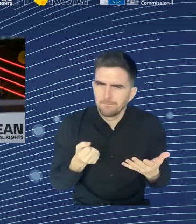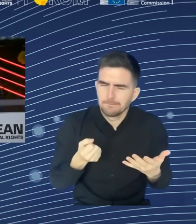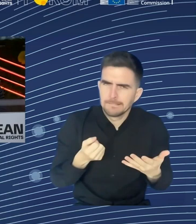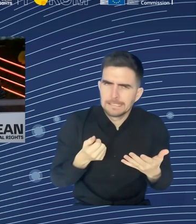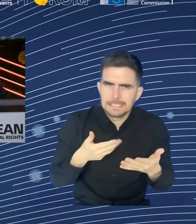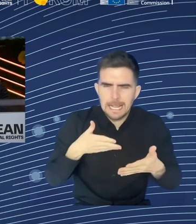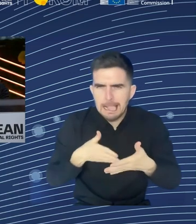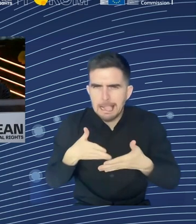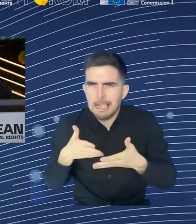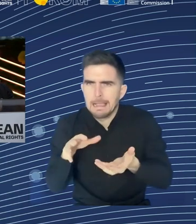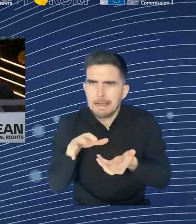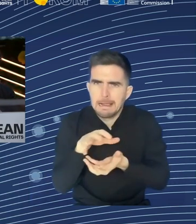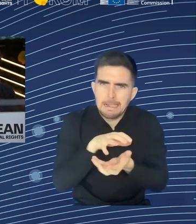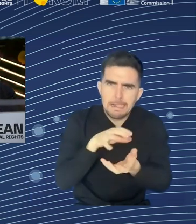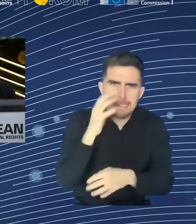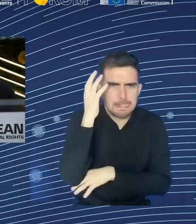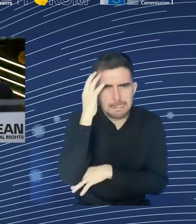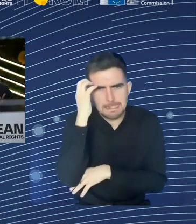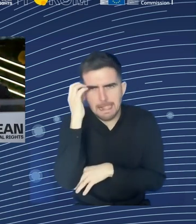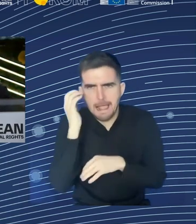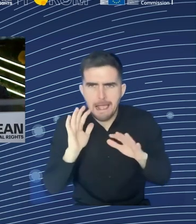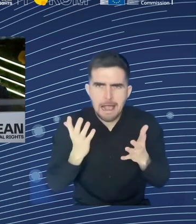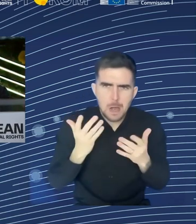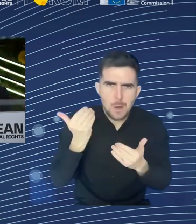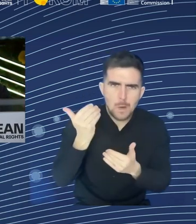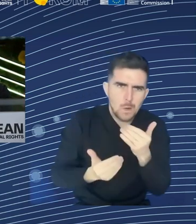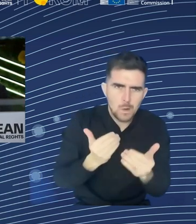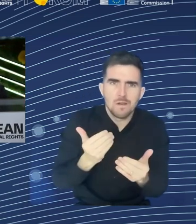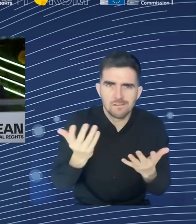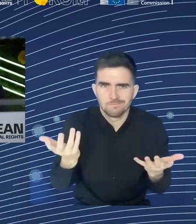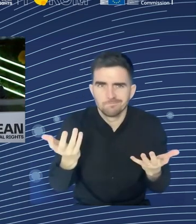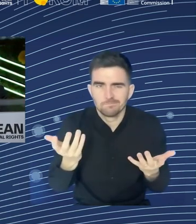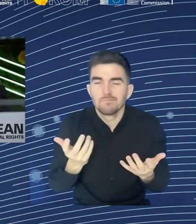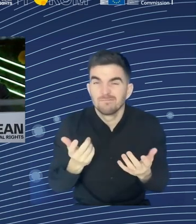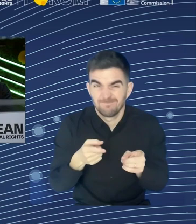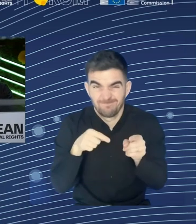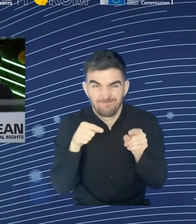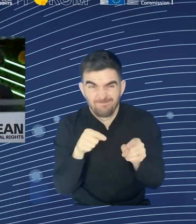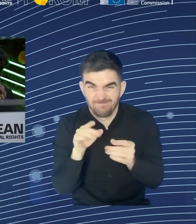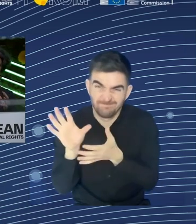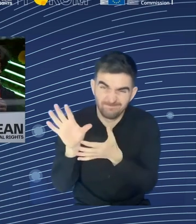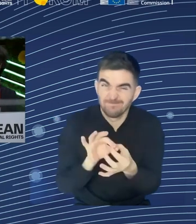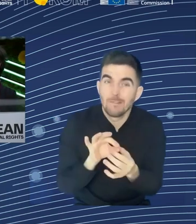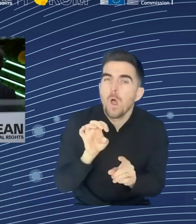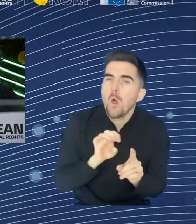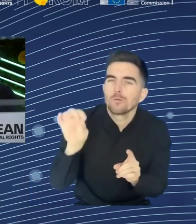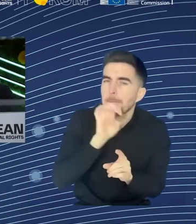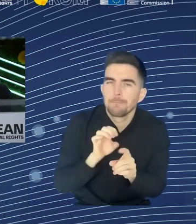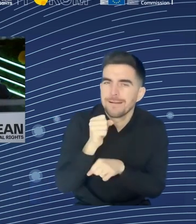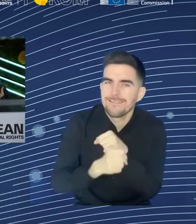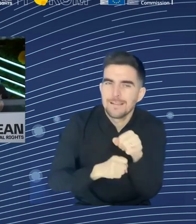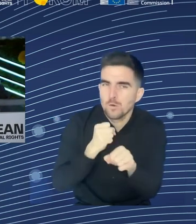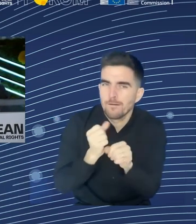skills. So I want to briefly talk about the main employment social developments, because we always have that chapter one,